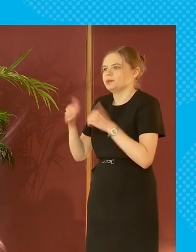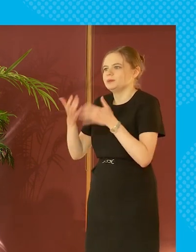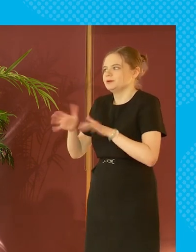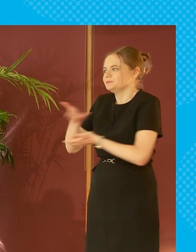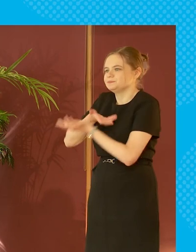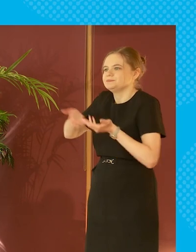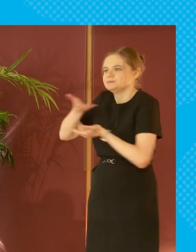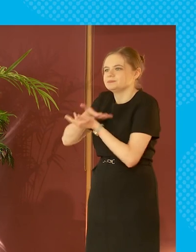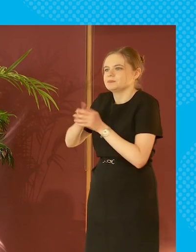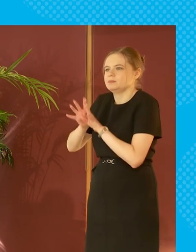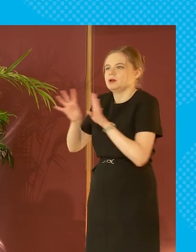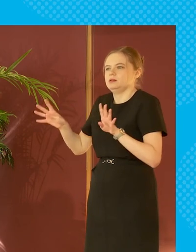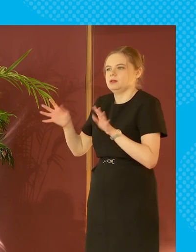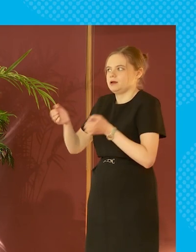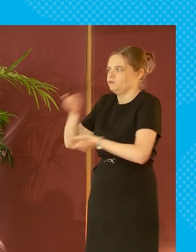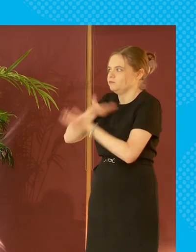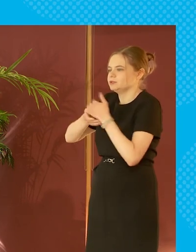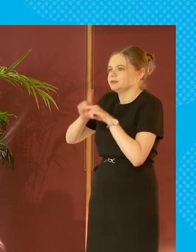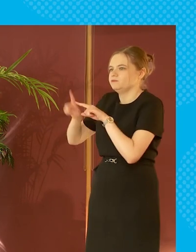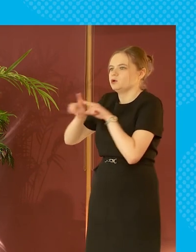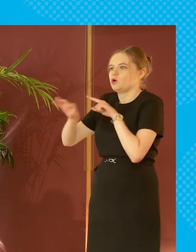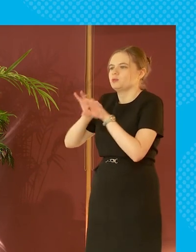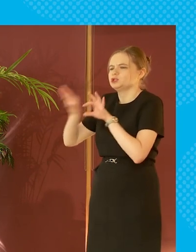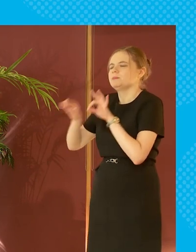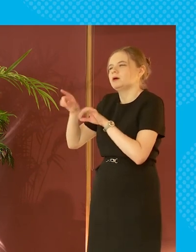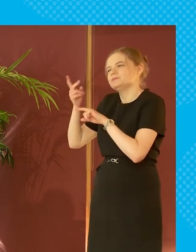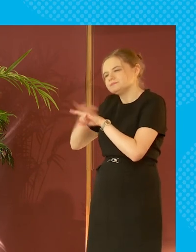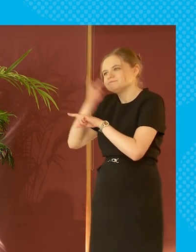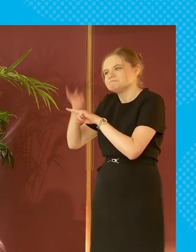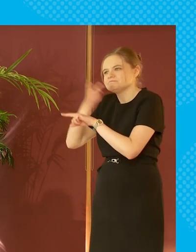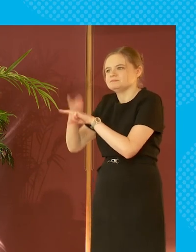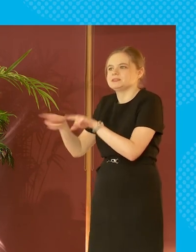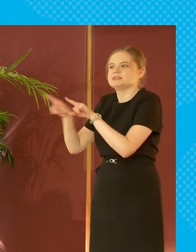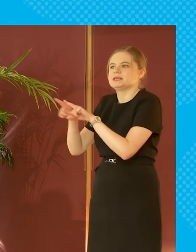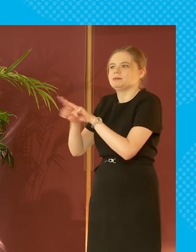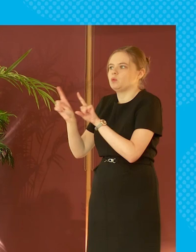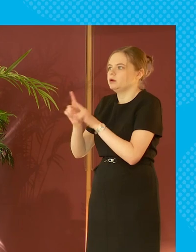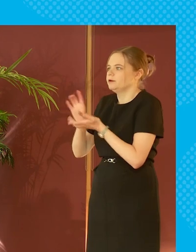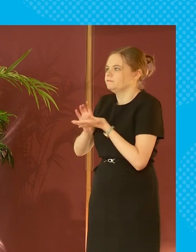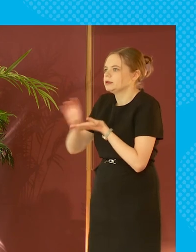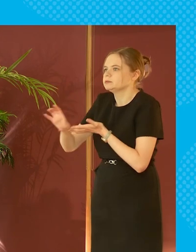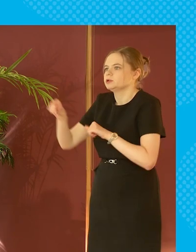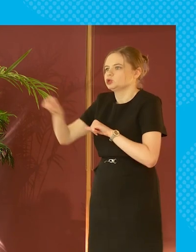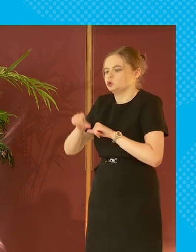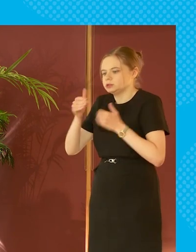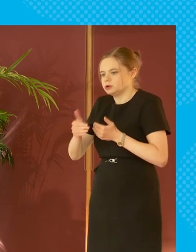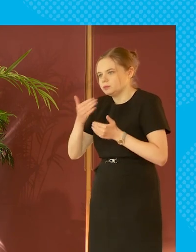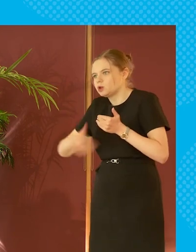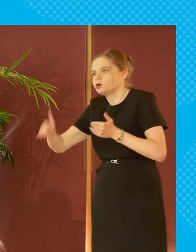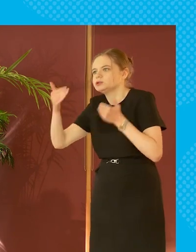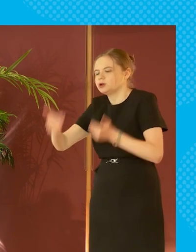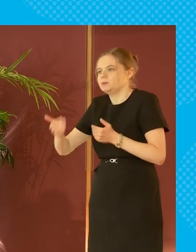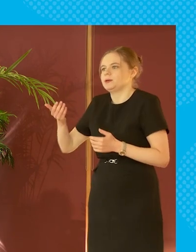this panel discussion we've heard that there are lots of options but what i keep hearing is that they're going to take investment both short term